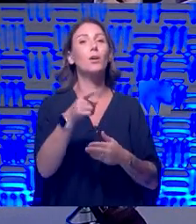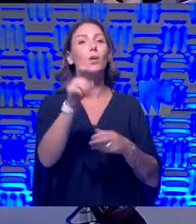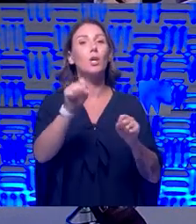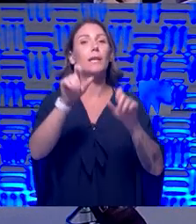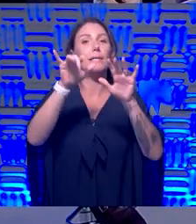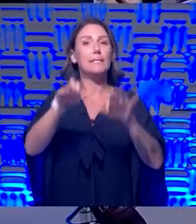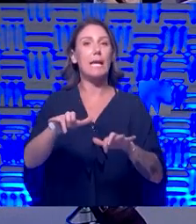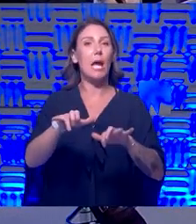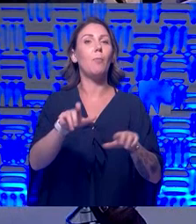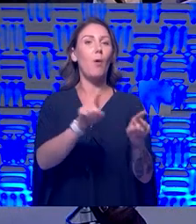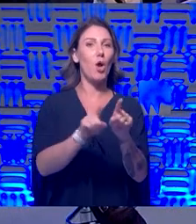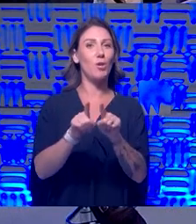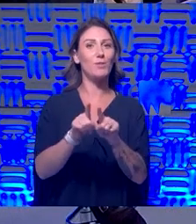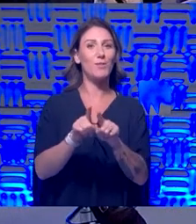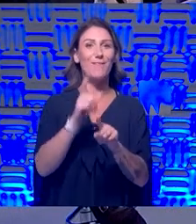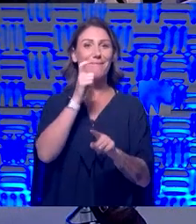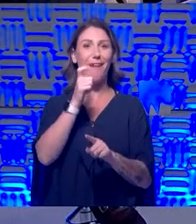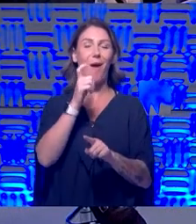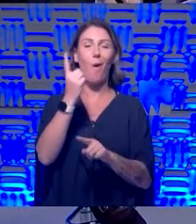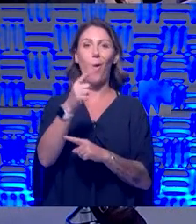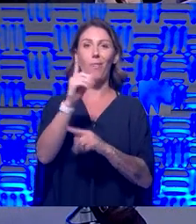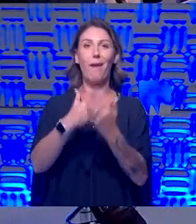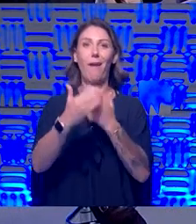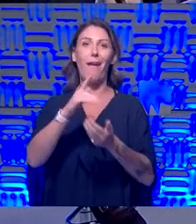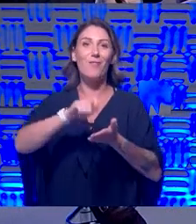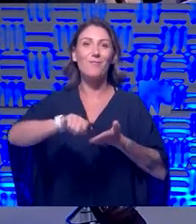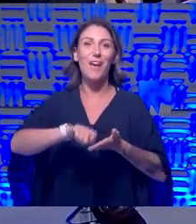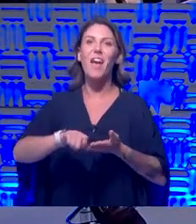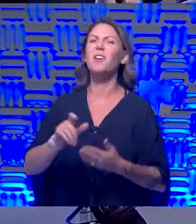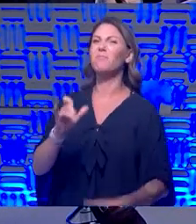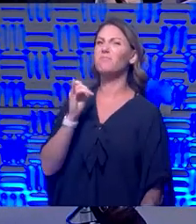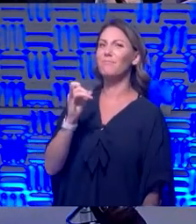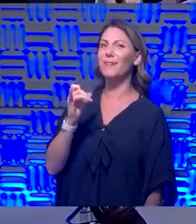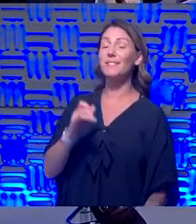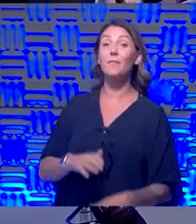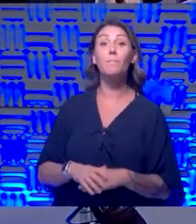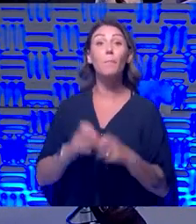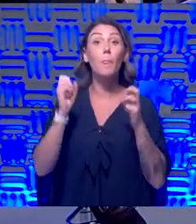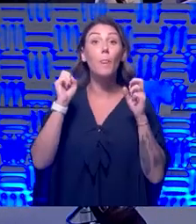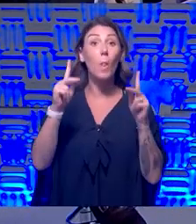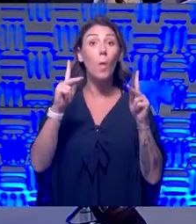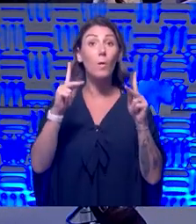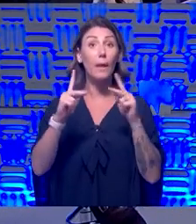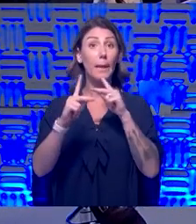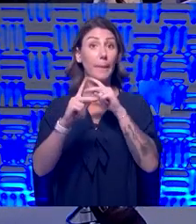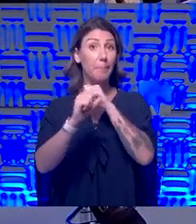That's better. I can do that. I type. Okay. That's what I do too. All right. Media folks are out there. Anybody have any questions for us this morning?